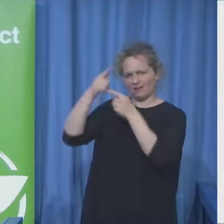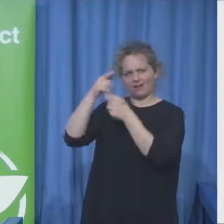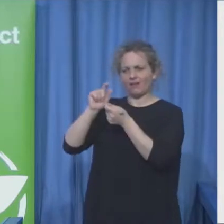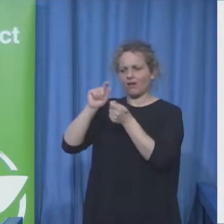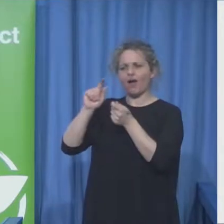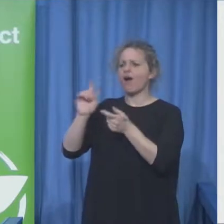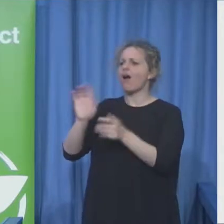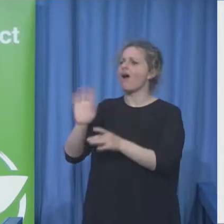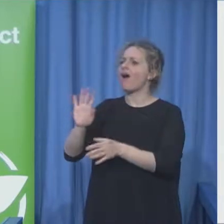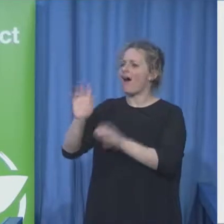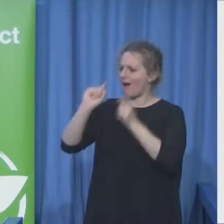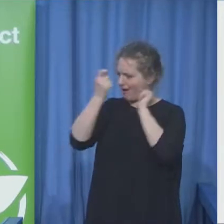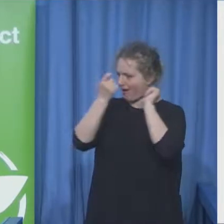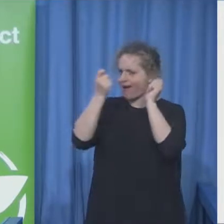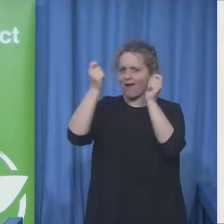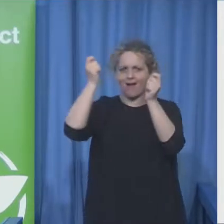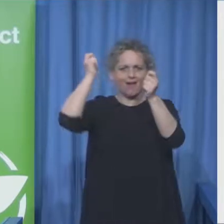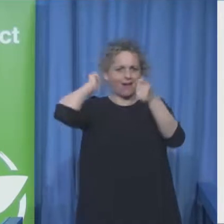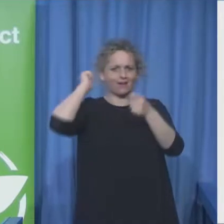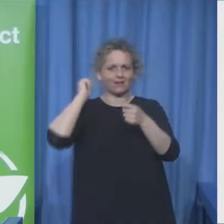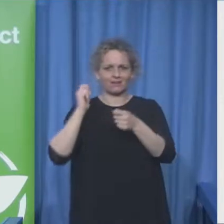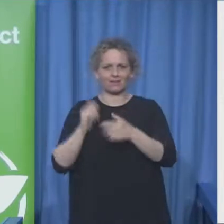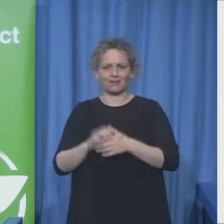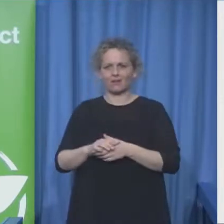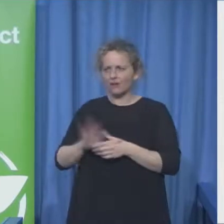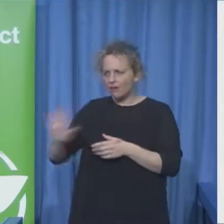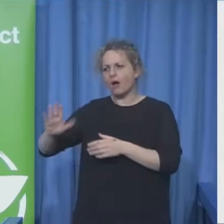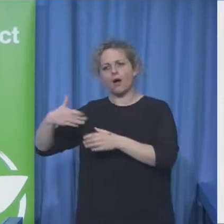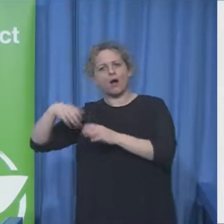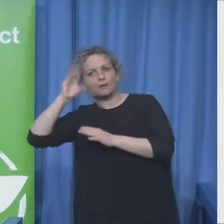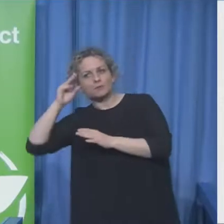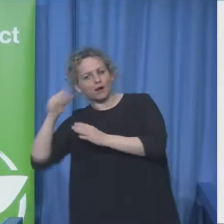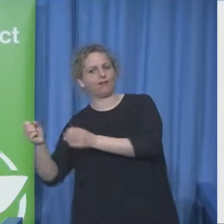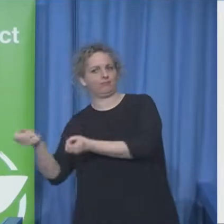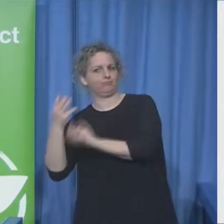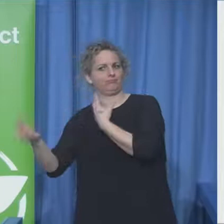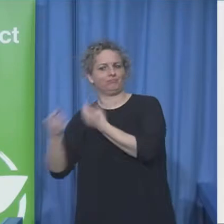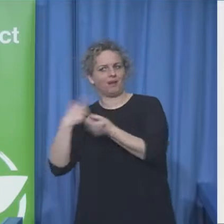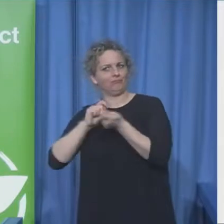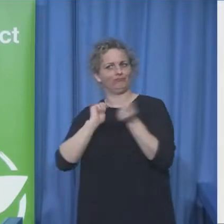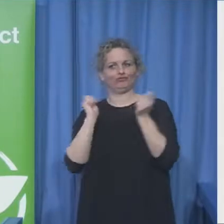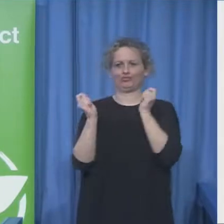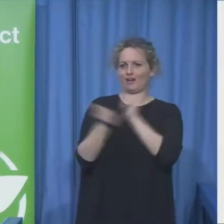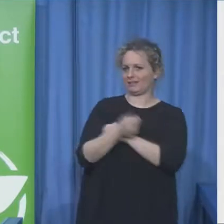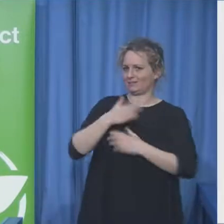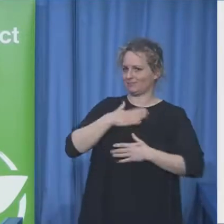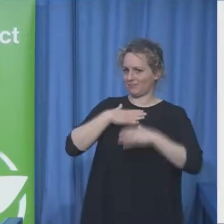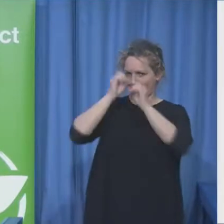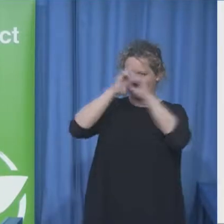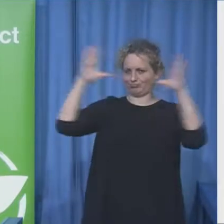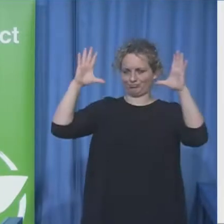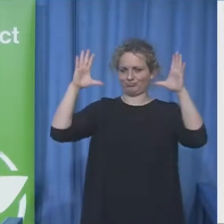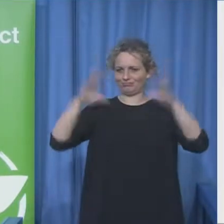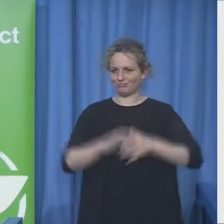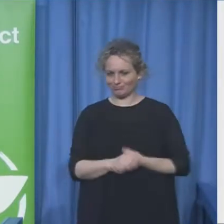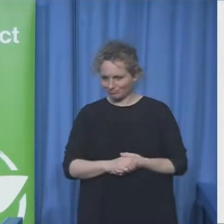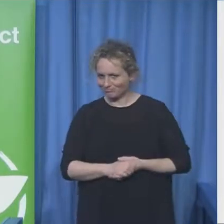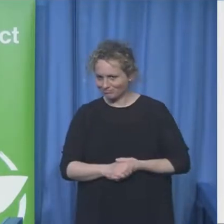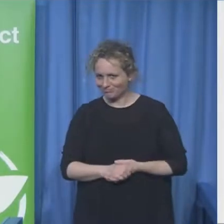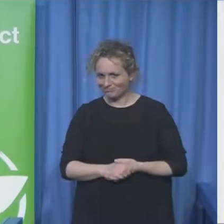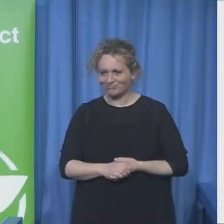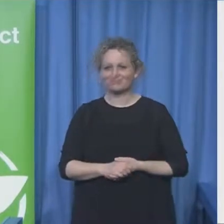thank you very much hearts are longer than arms i like that a lot i'm not sure why but i do